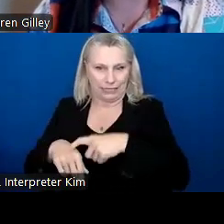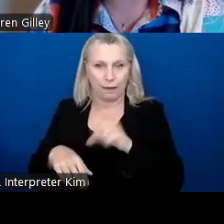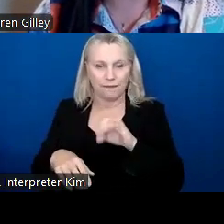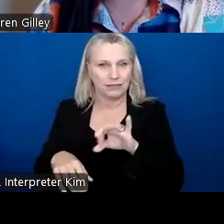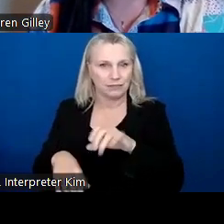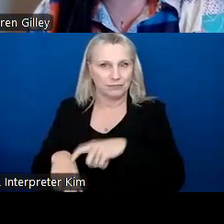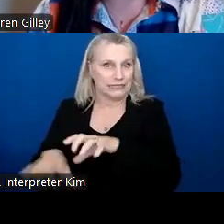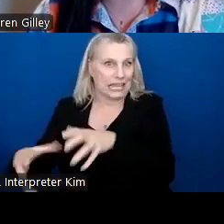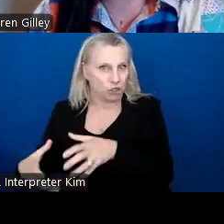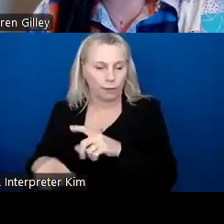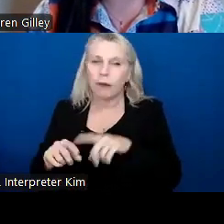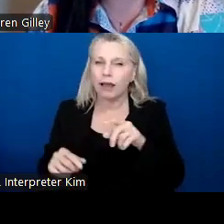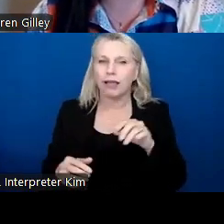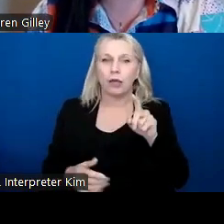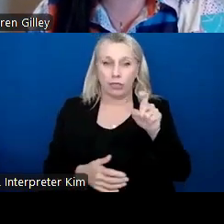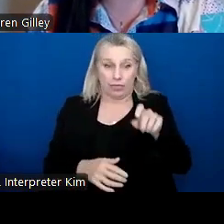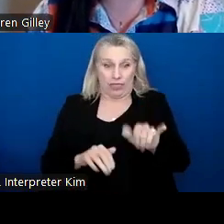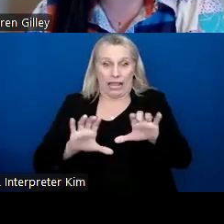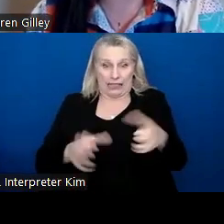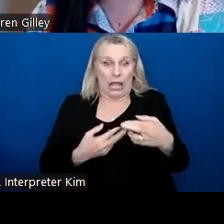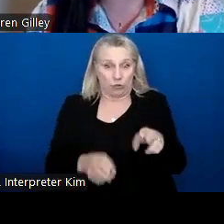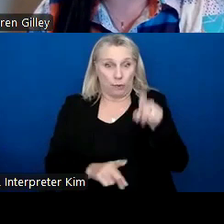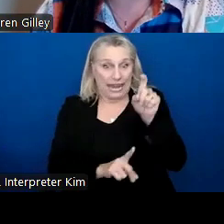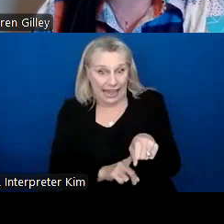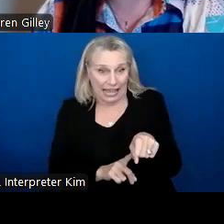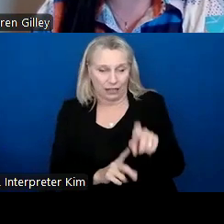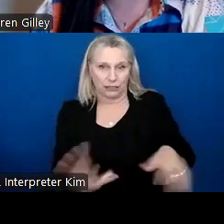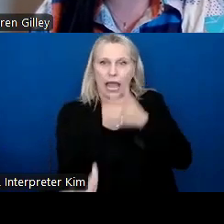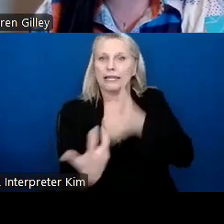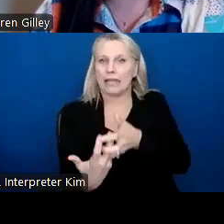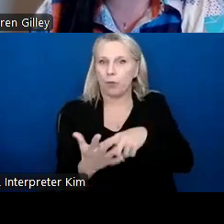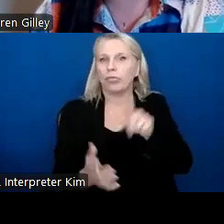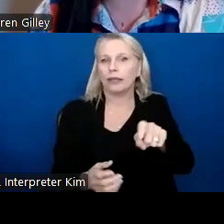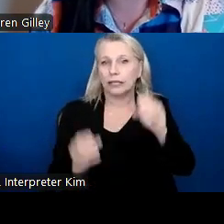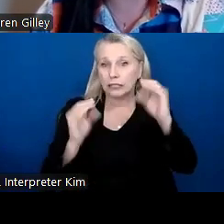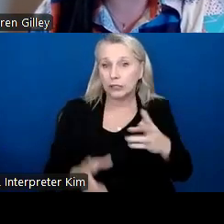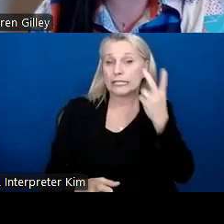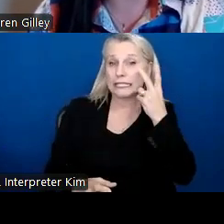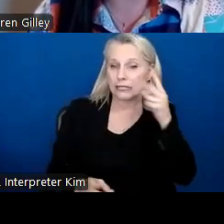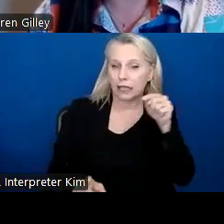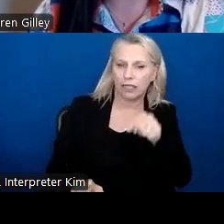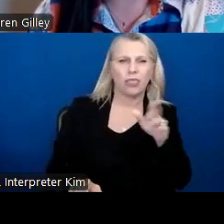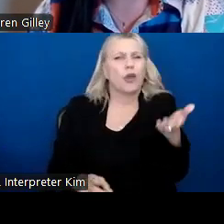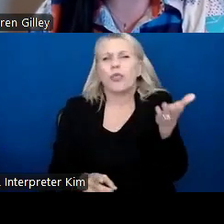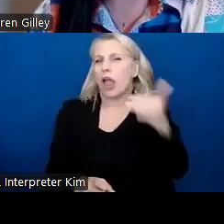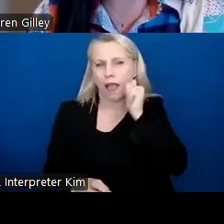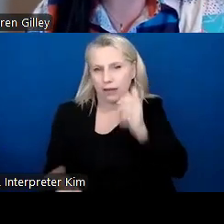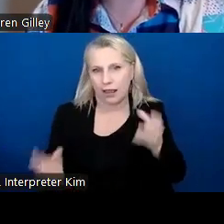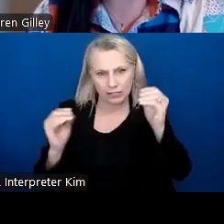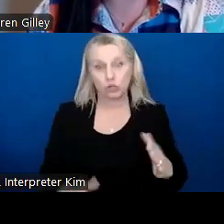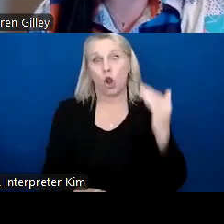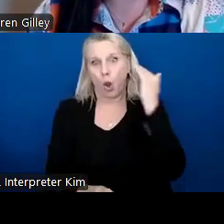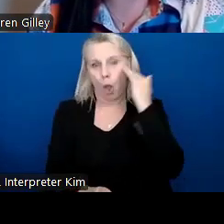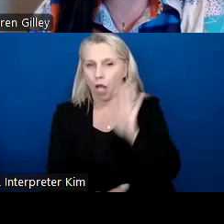in the classroom. So adapting to what they need, what the teacher sees, because they're in there every day. They know their